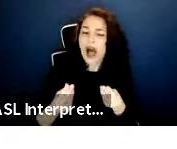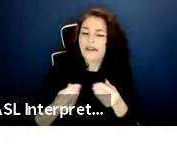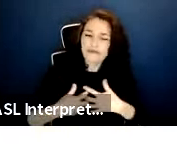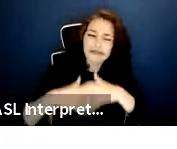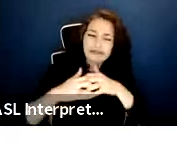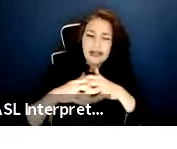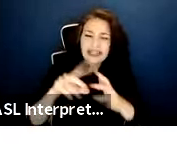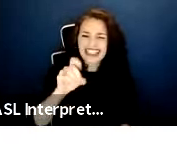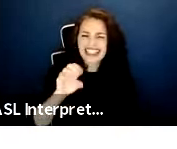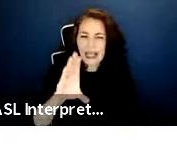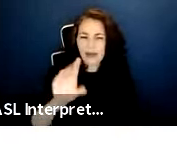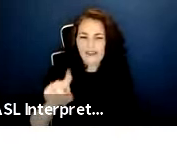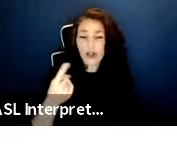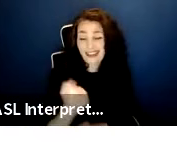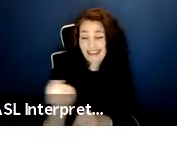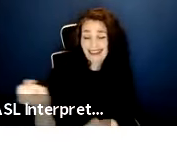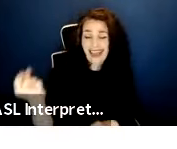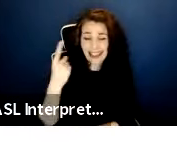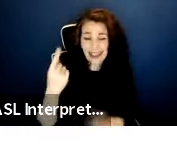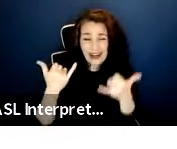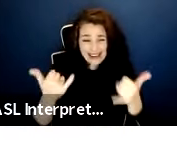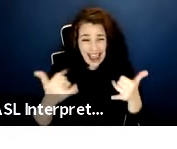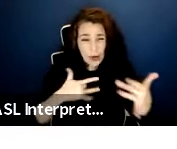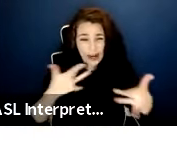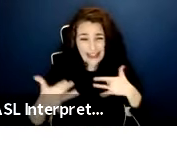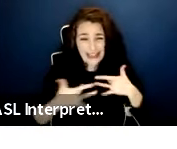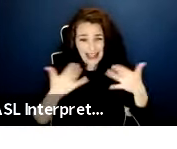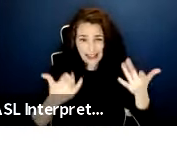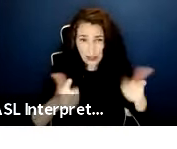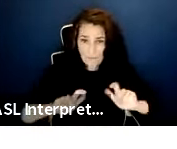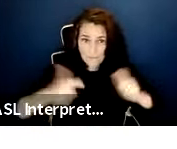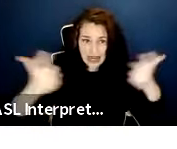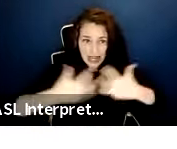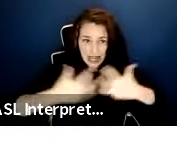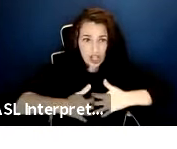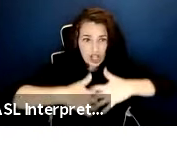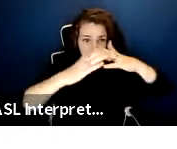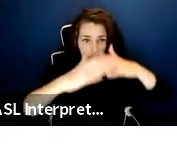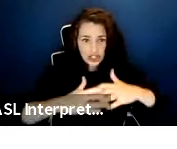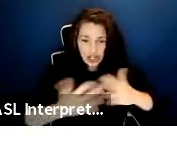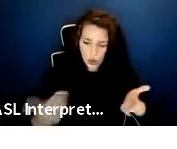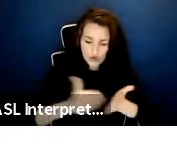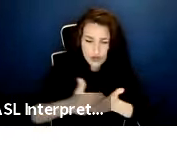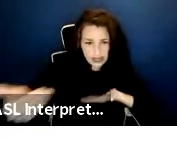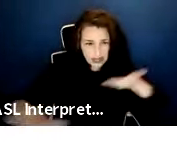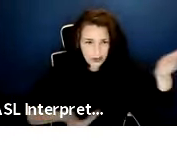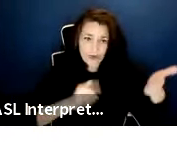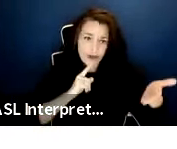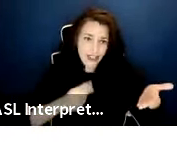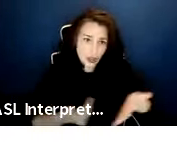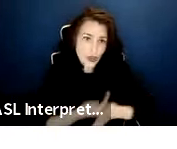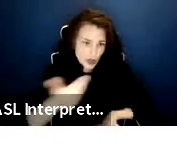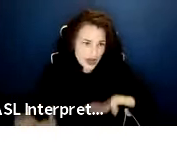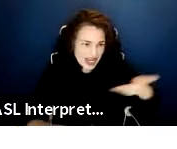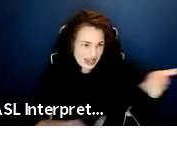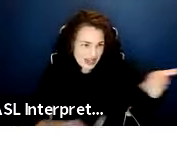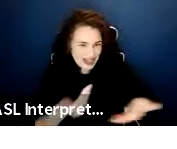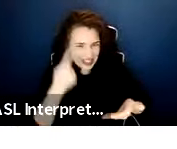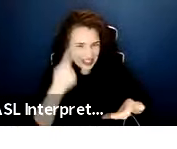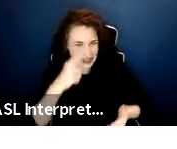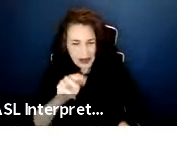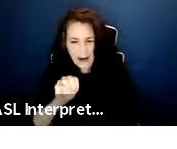we are so excited to give you the larger launch and a reintroduction and new introduction to some of you for the micro.